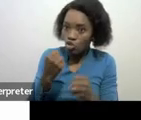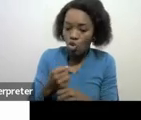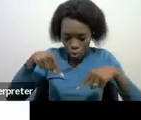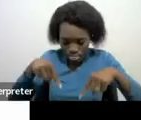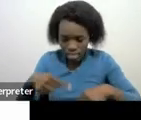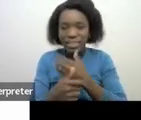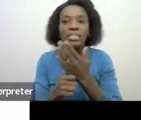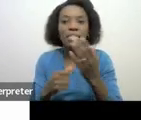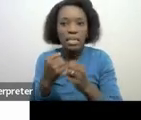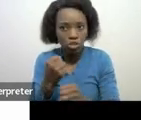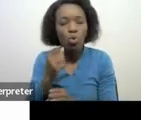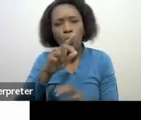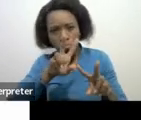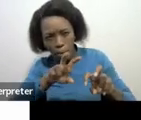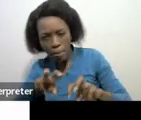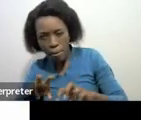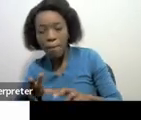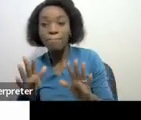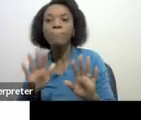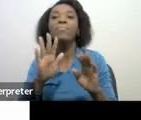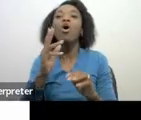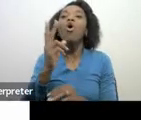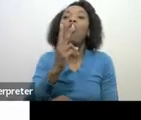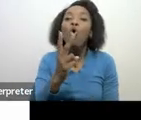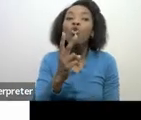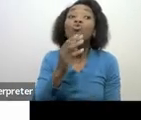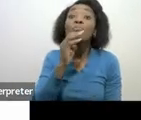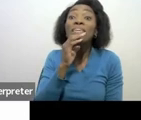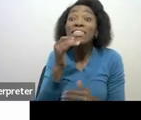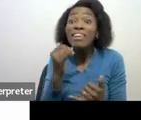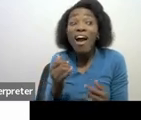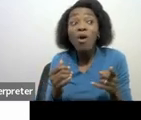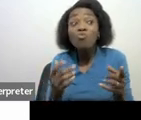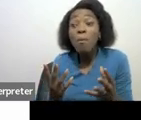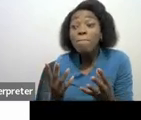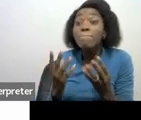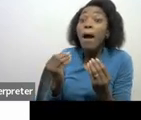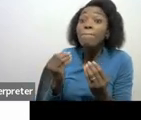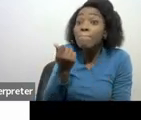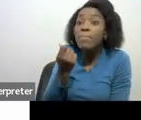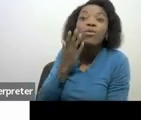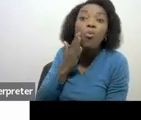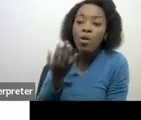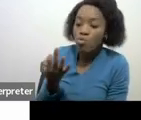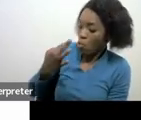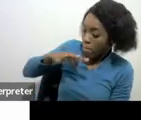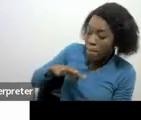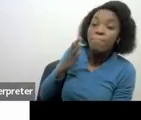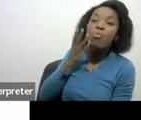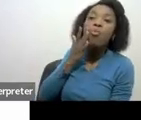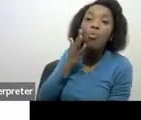also, we have the date of accrual which you became entitled to the money or the income received or not necessarily